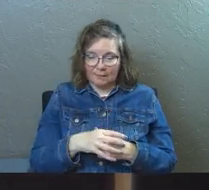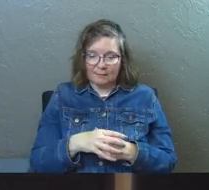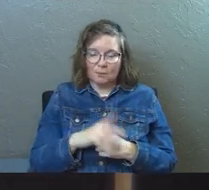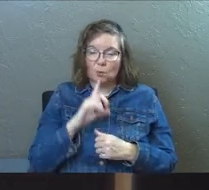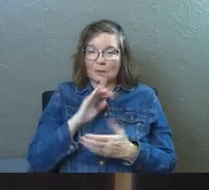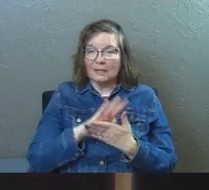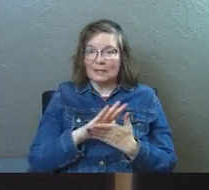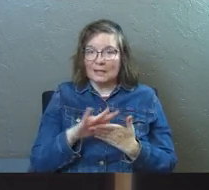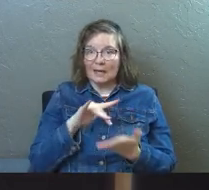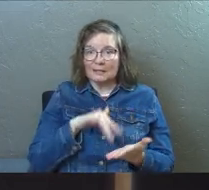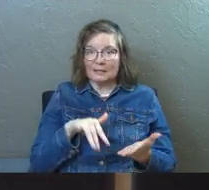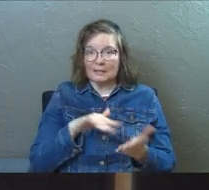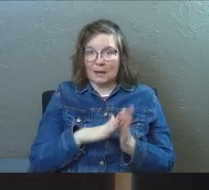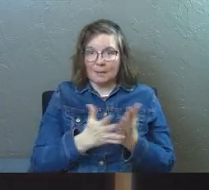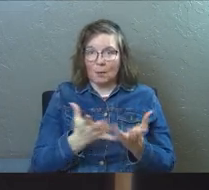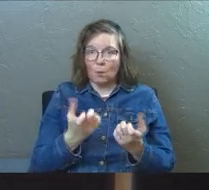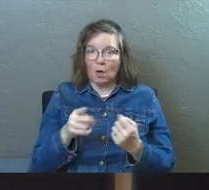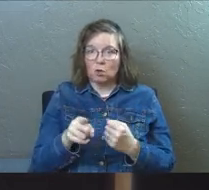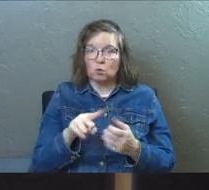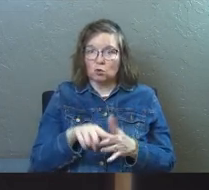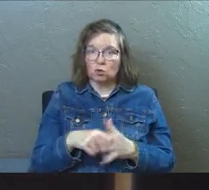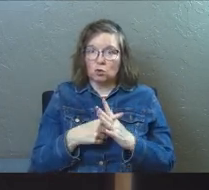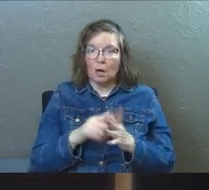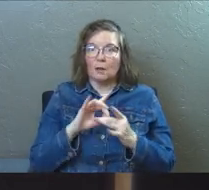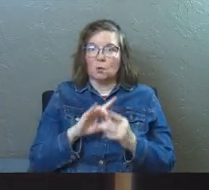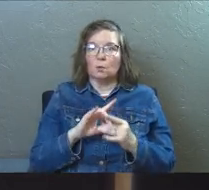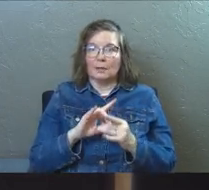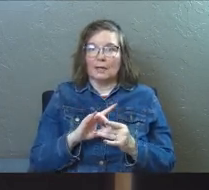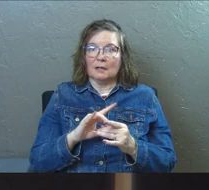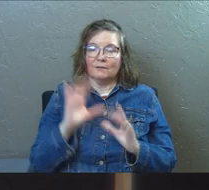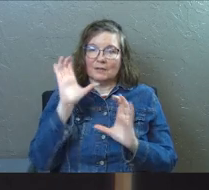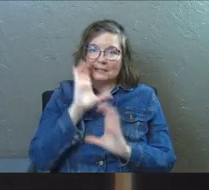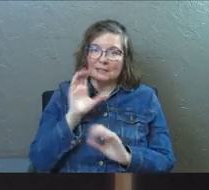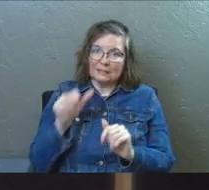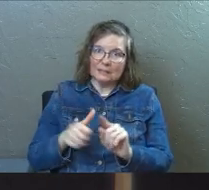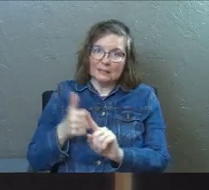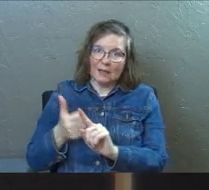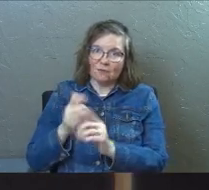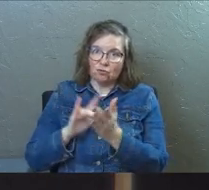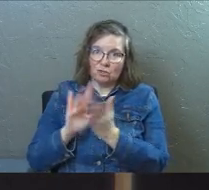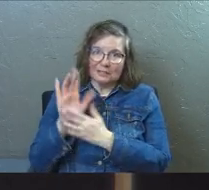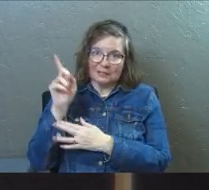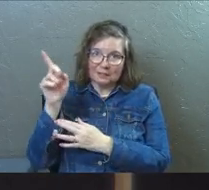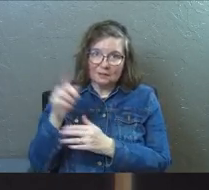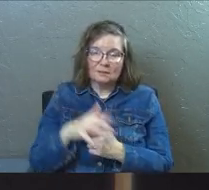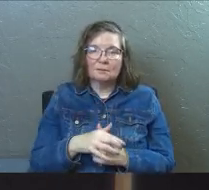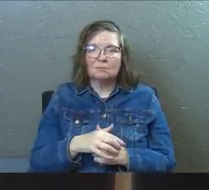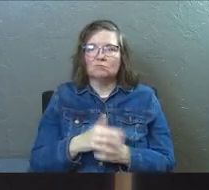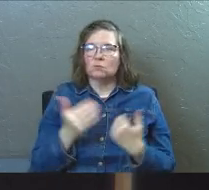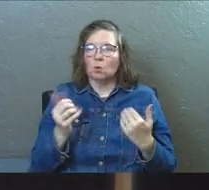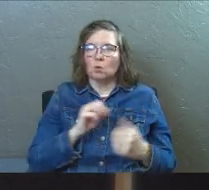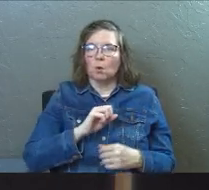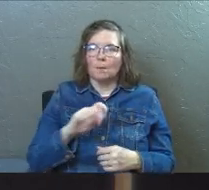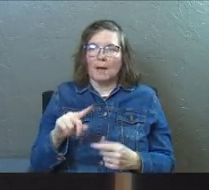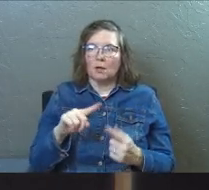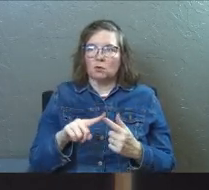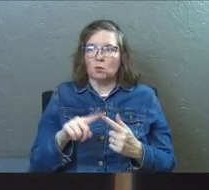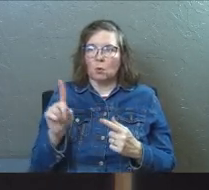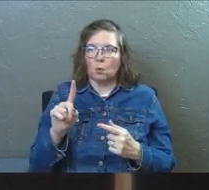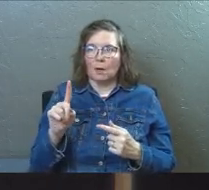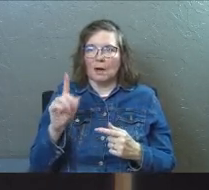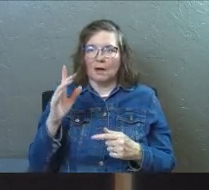really nice study Bibles. And we want you to start this relationship of seeking after Jesus. So just go back to